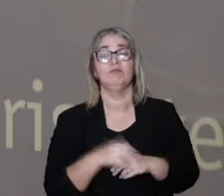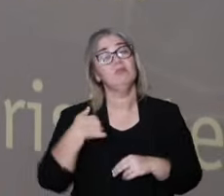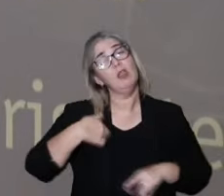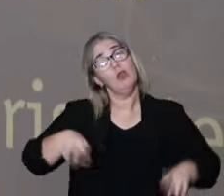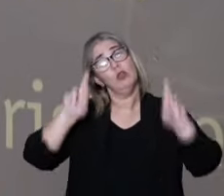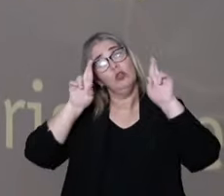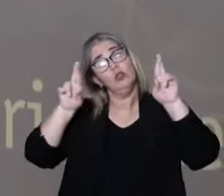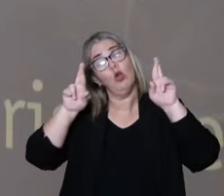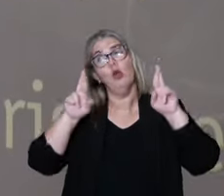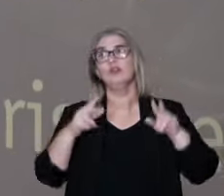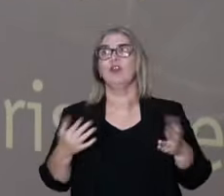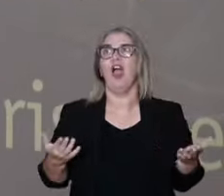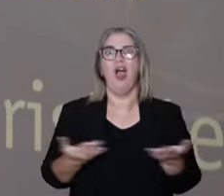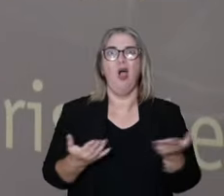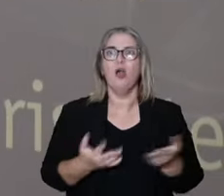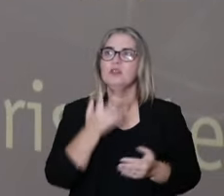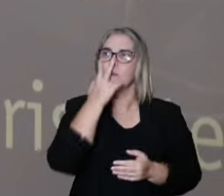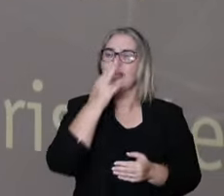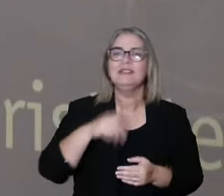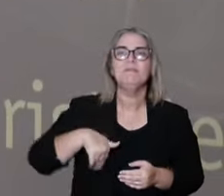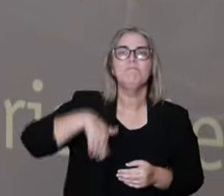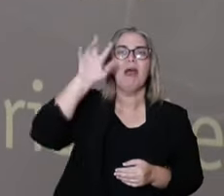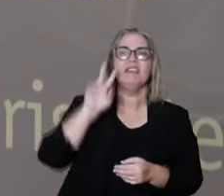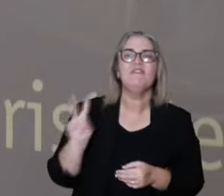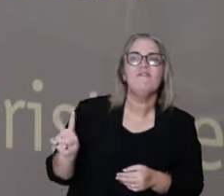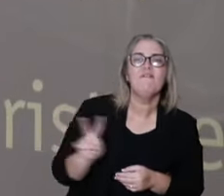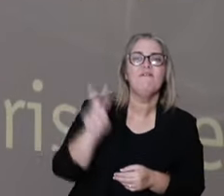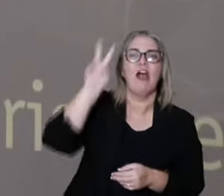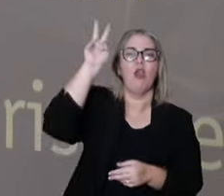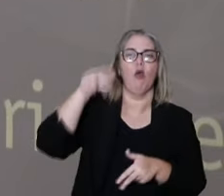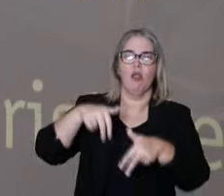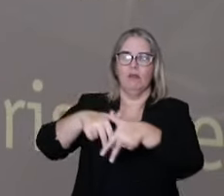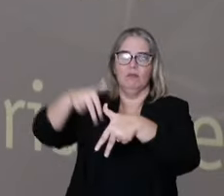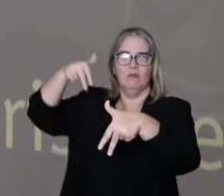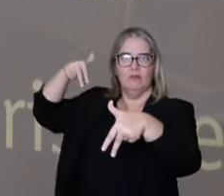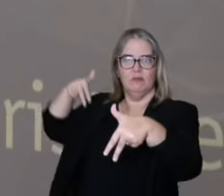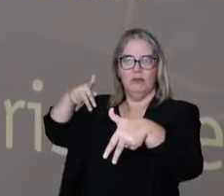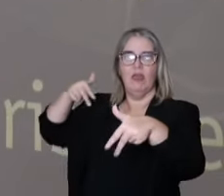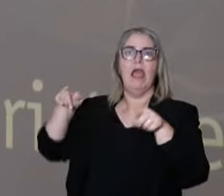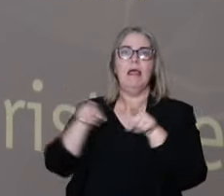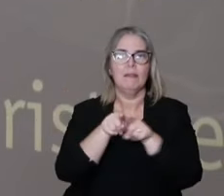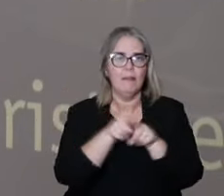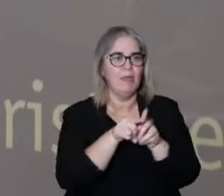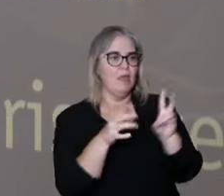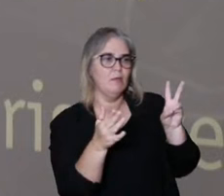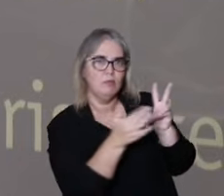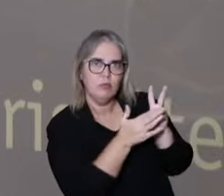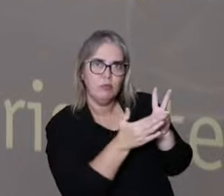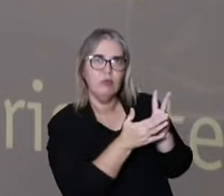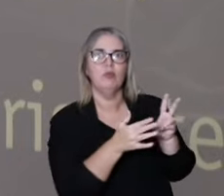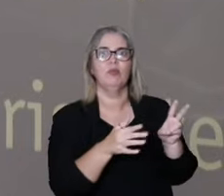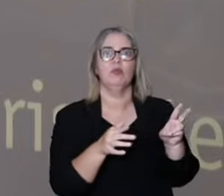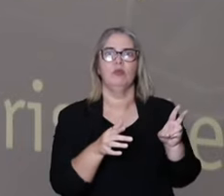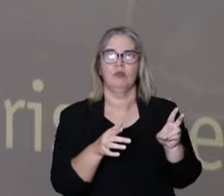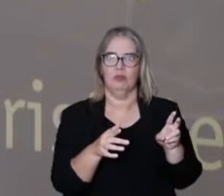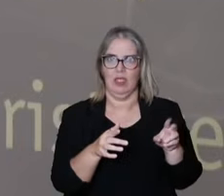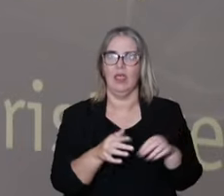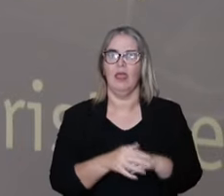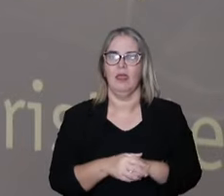of this appreciation of this wisdom, we can appreciate our people here.